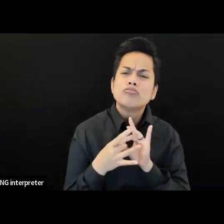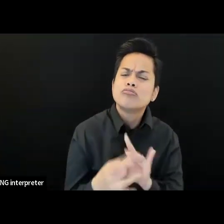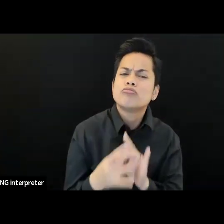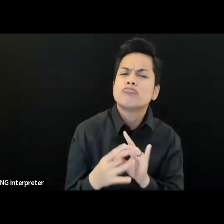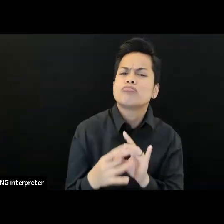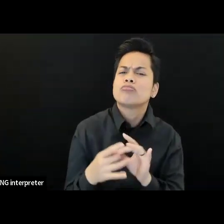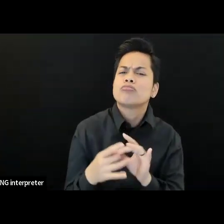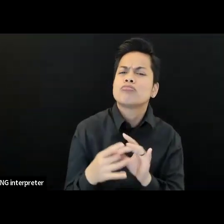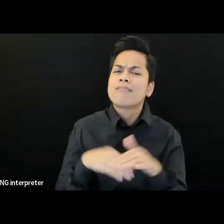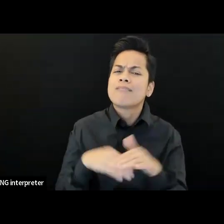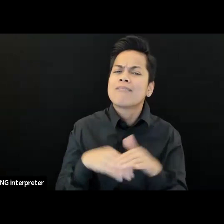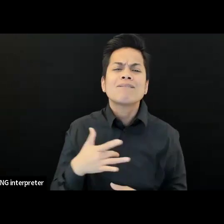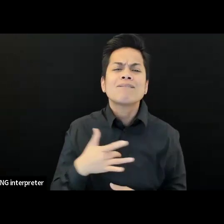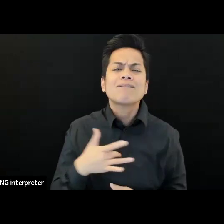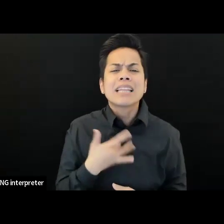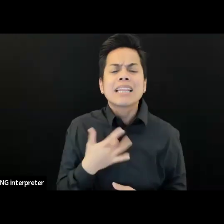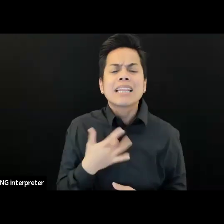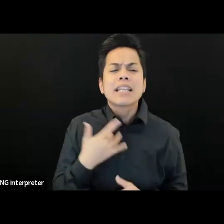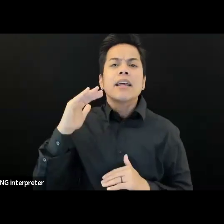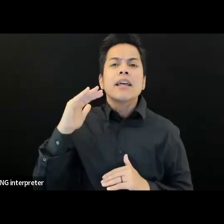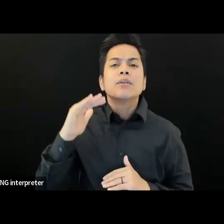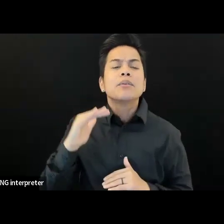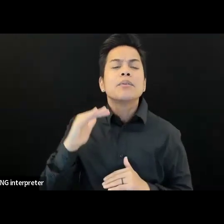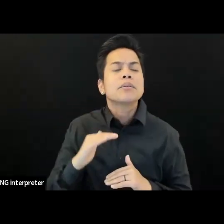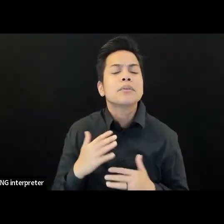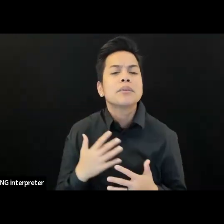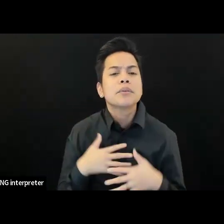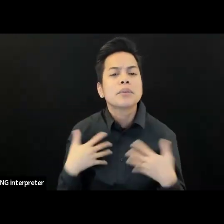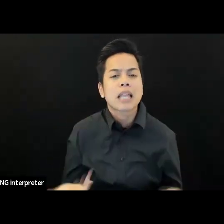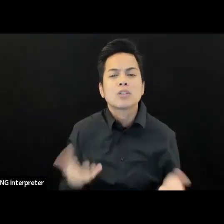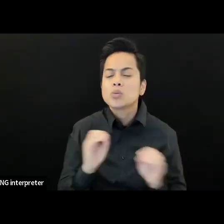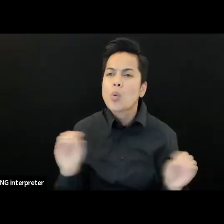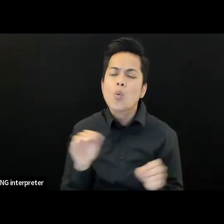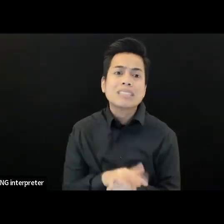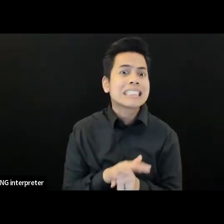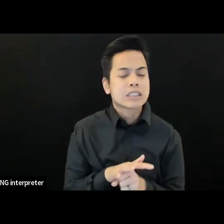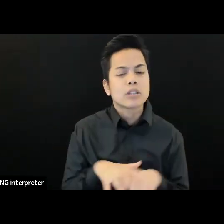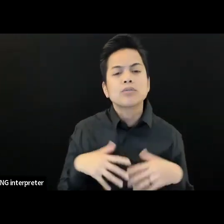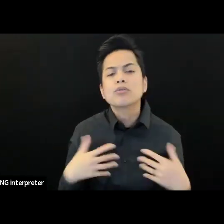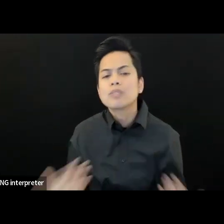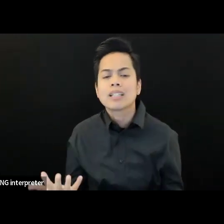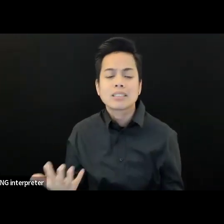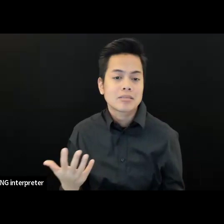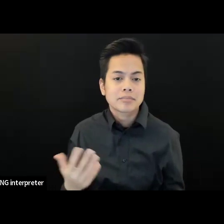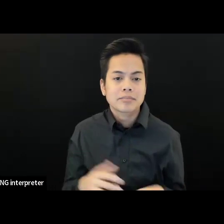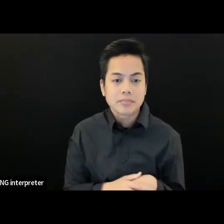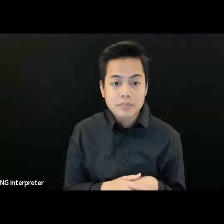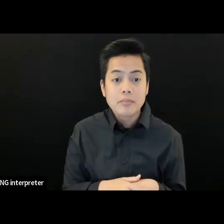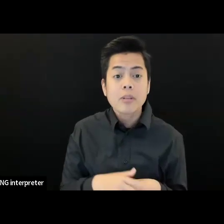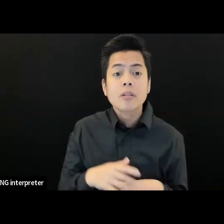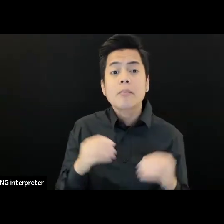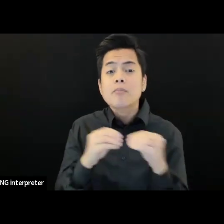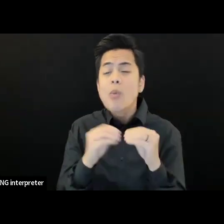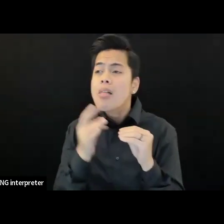study. Folks wanted bright colors to set the mood, weren't as into the dark renderings we showed.